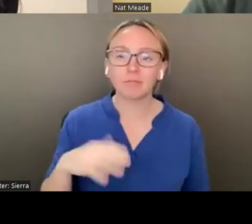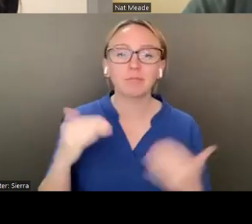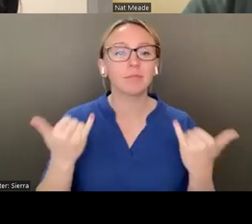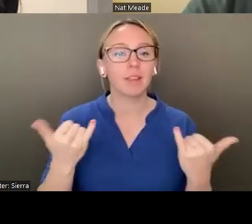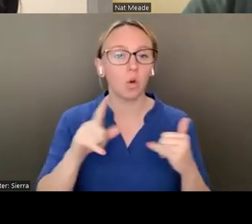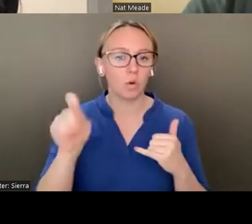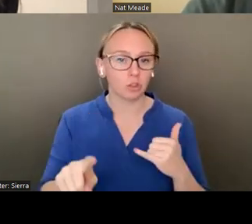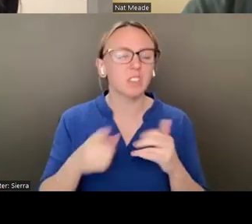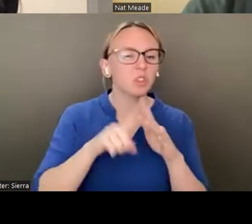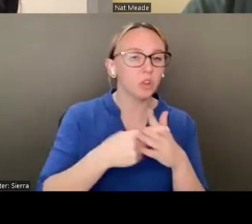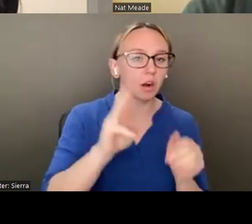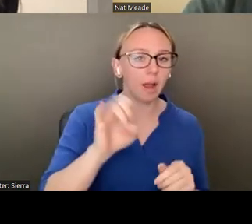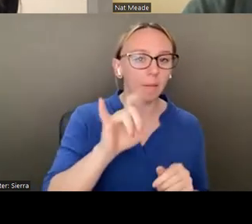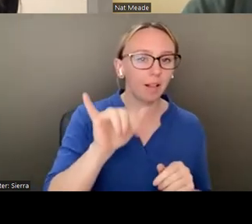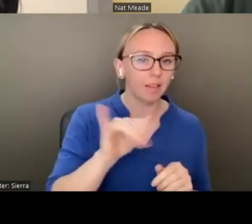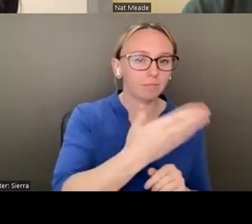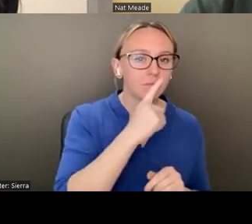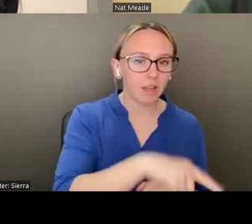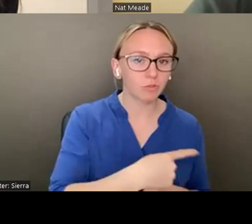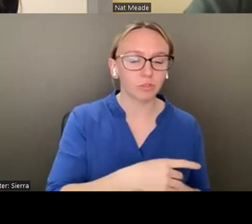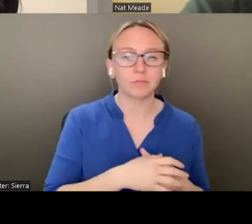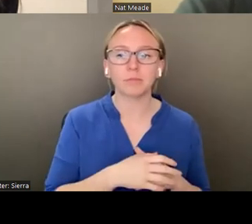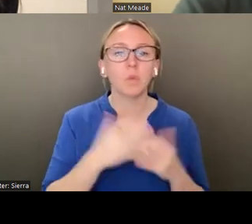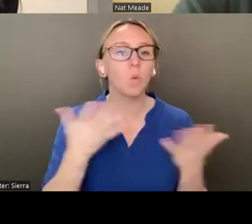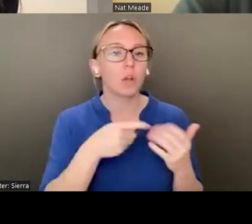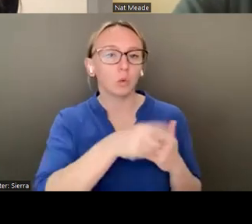do you need in order to create or to be productive?